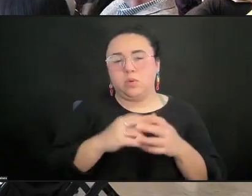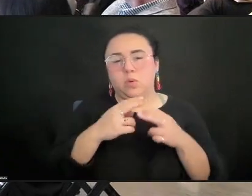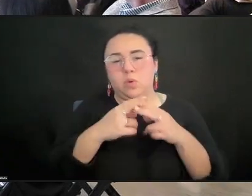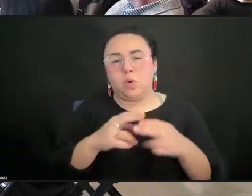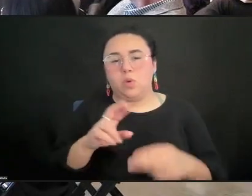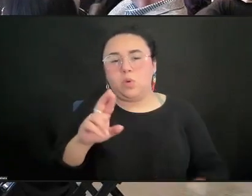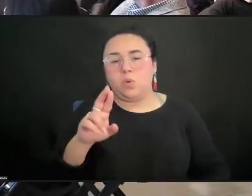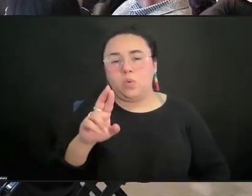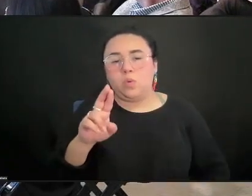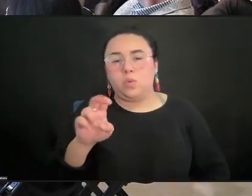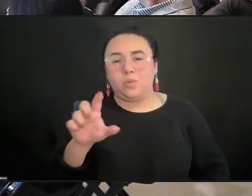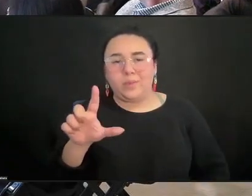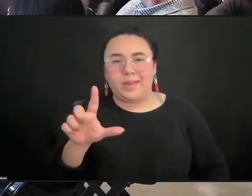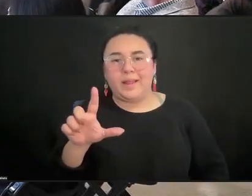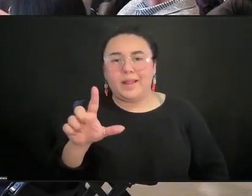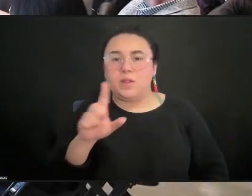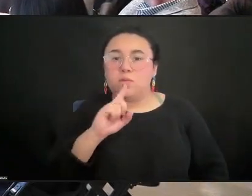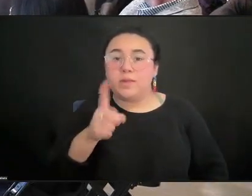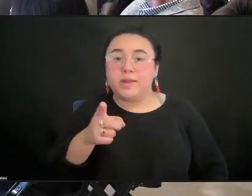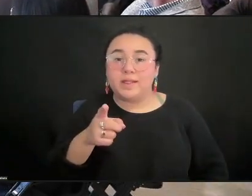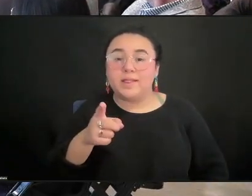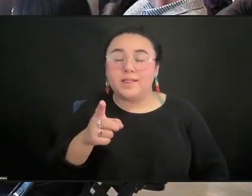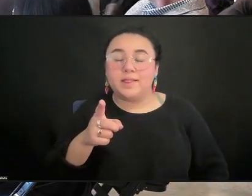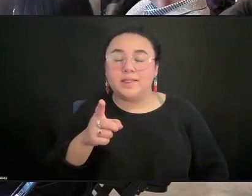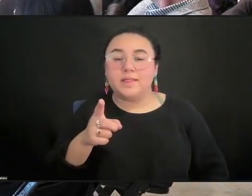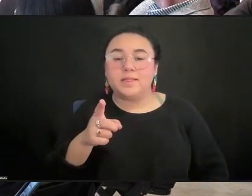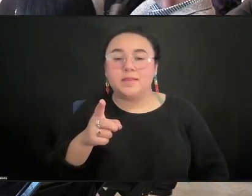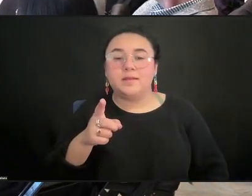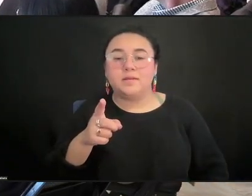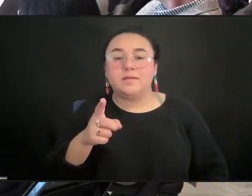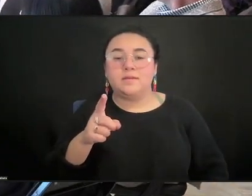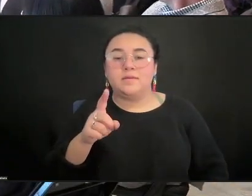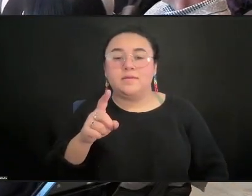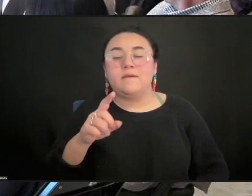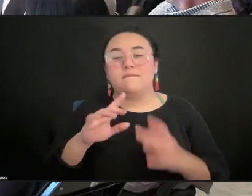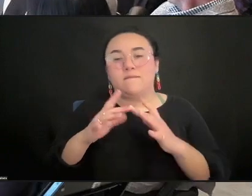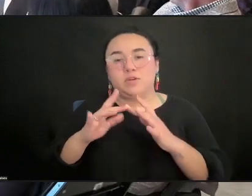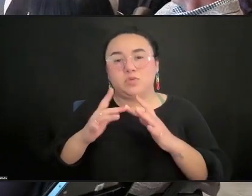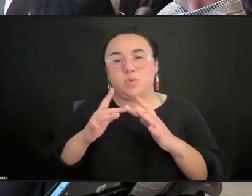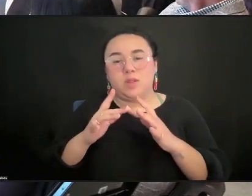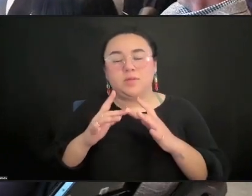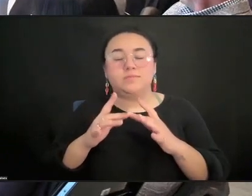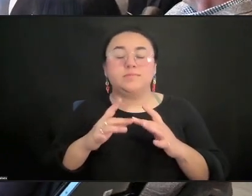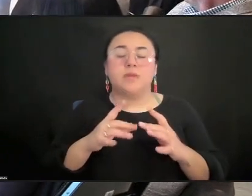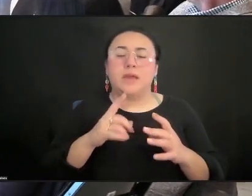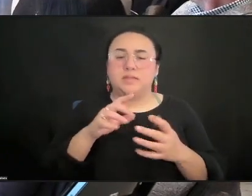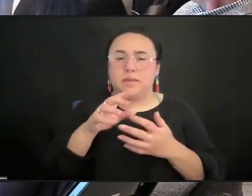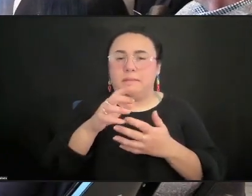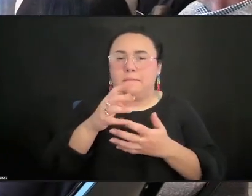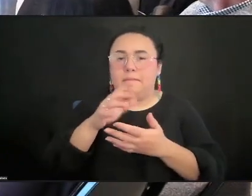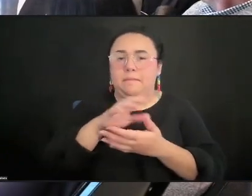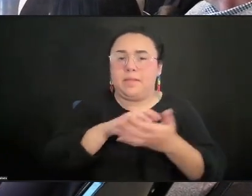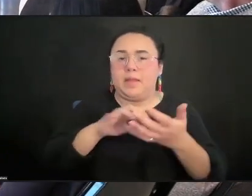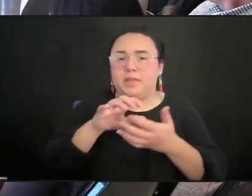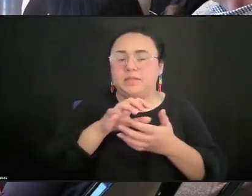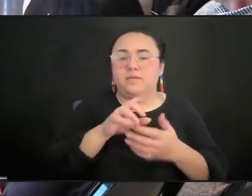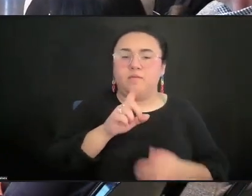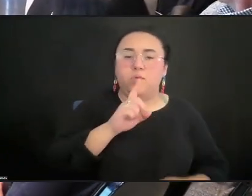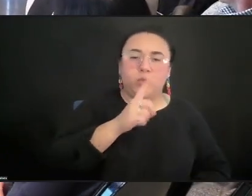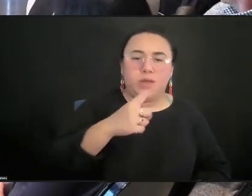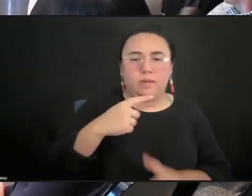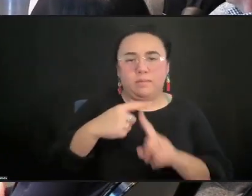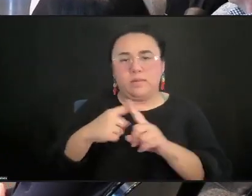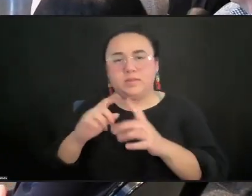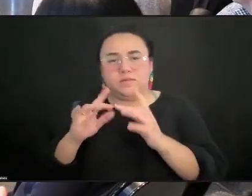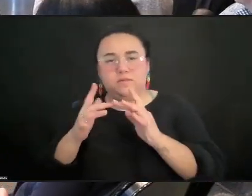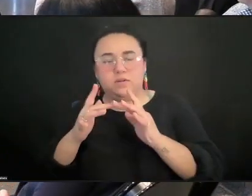real blend and synergy of physical and virtual spaces. I hear a lot in this space, especially about, oh, in